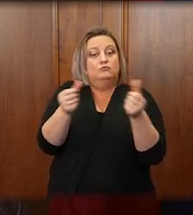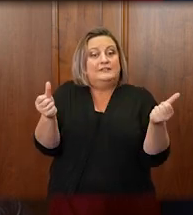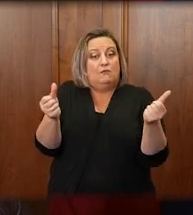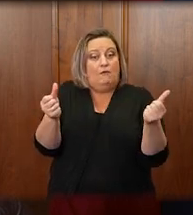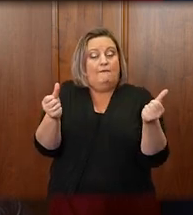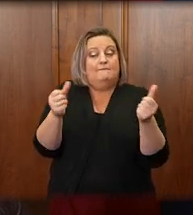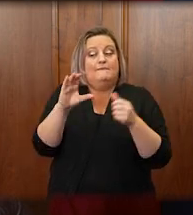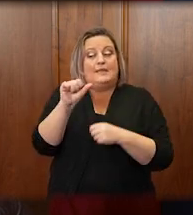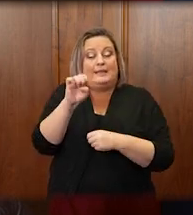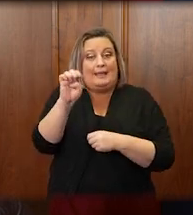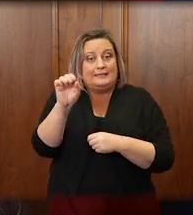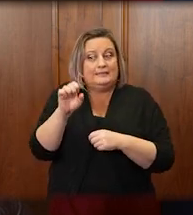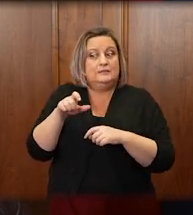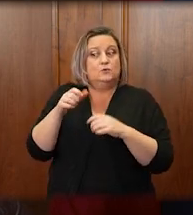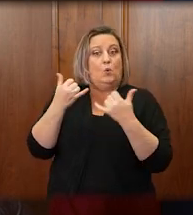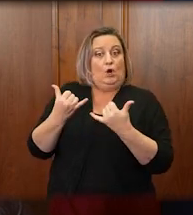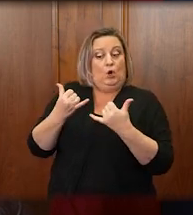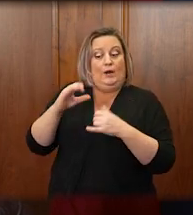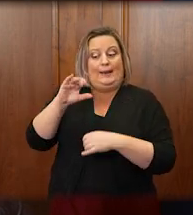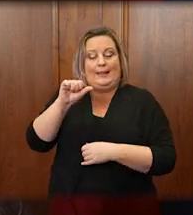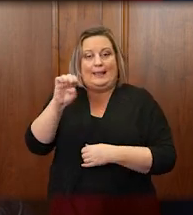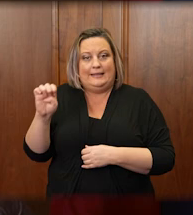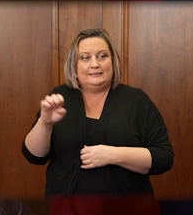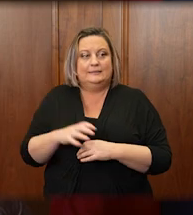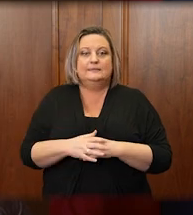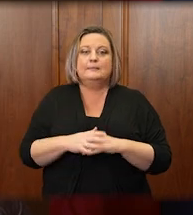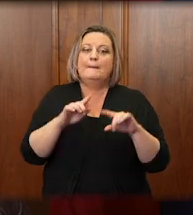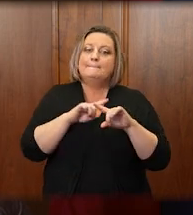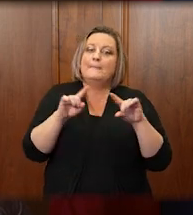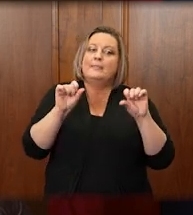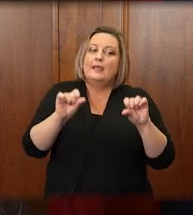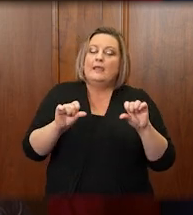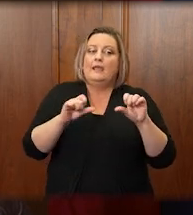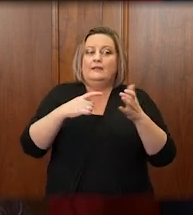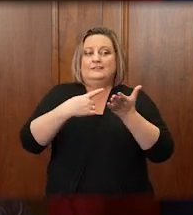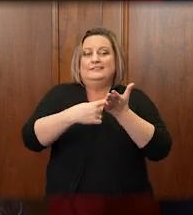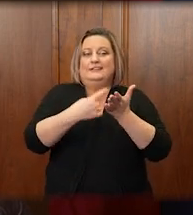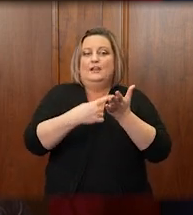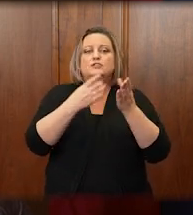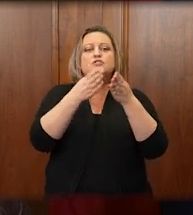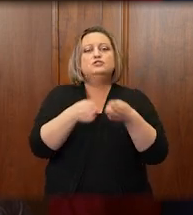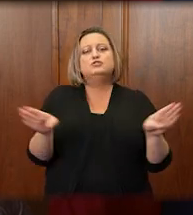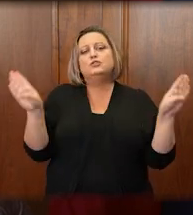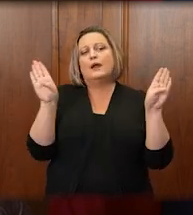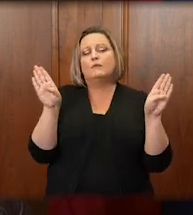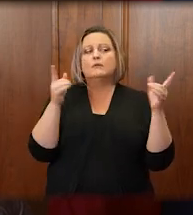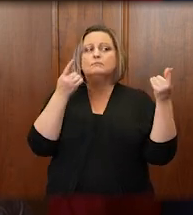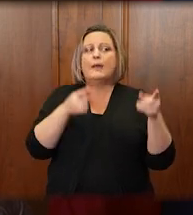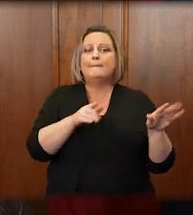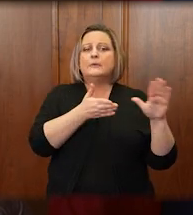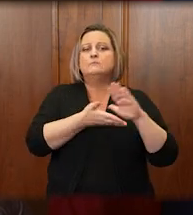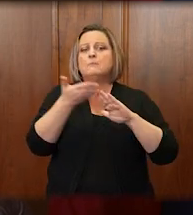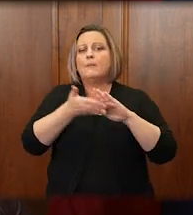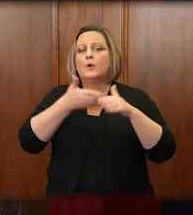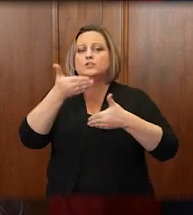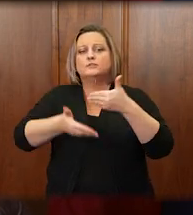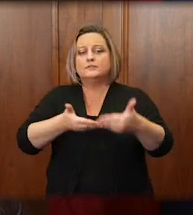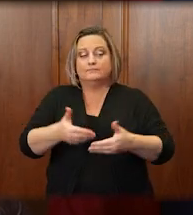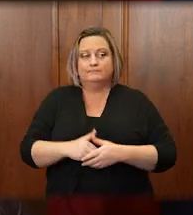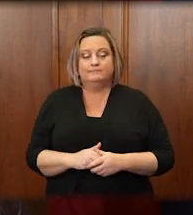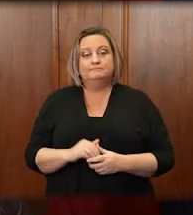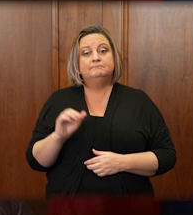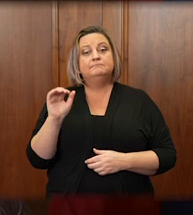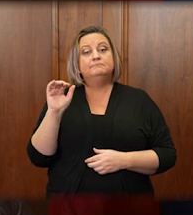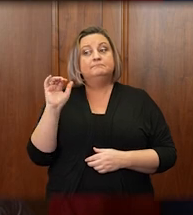they can and will talk to you as representatives of the people about what's going on in general terms of court operations. For